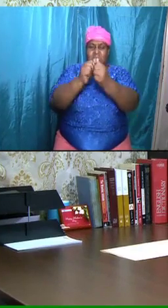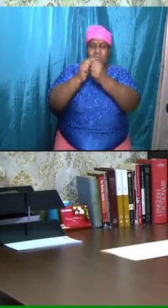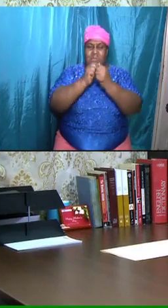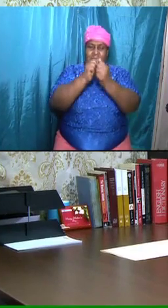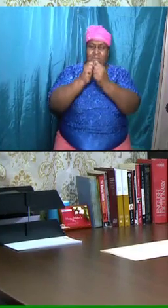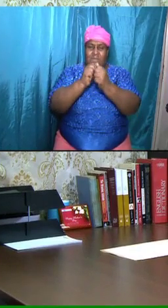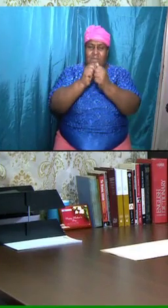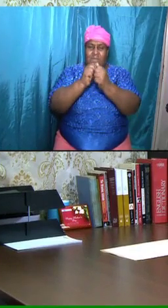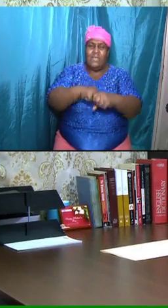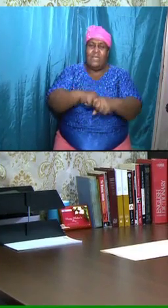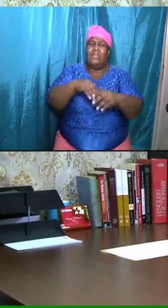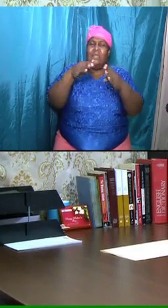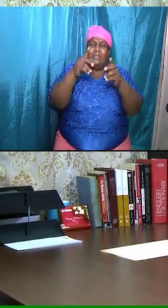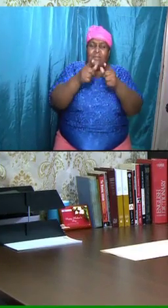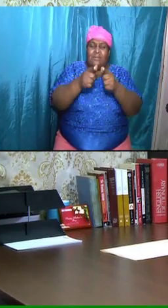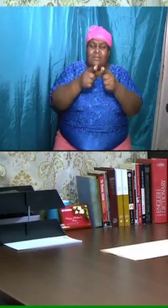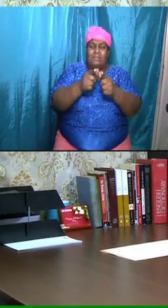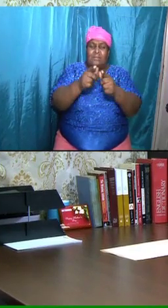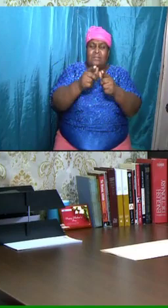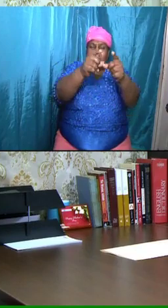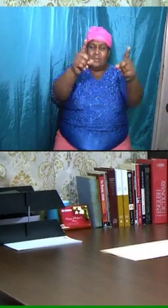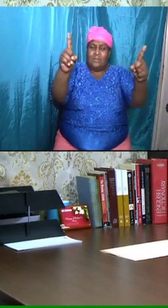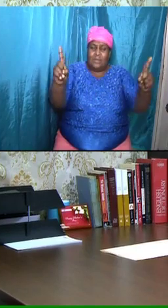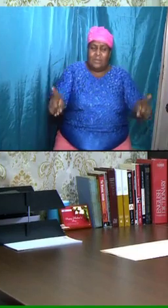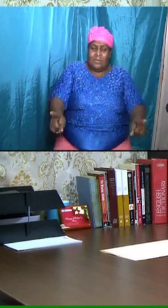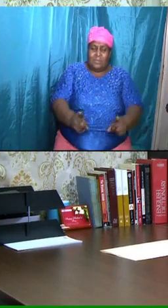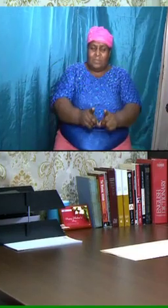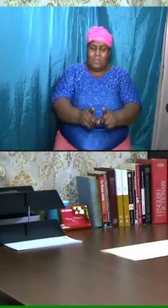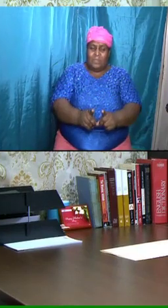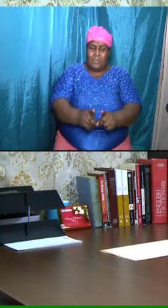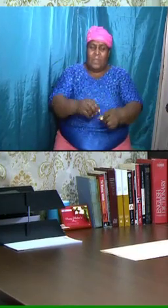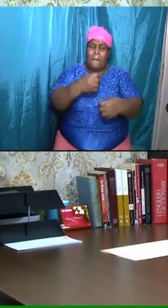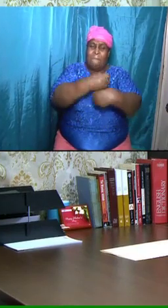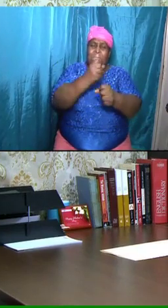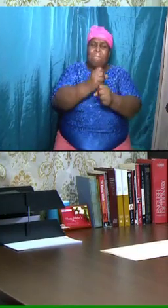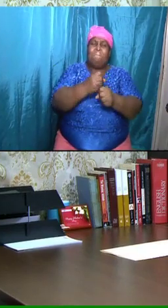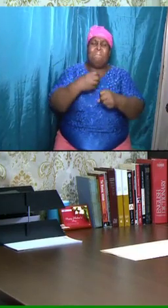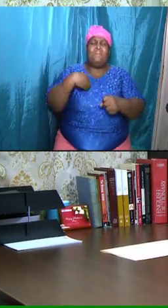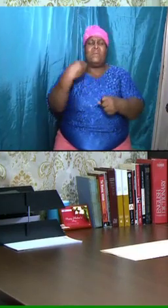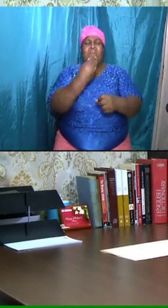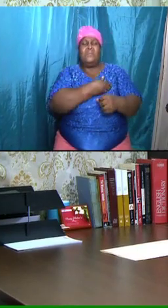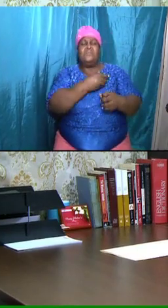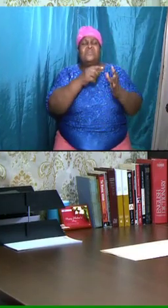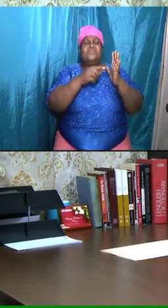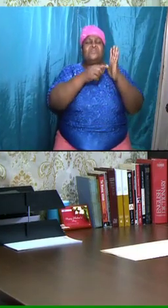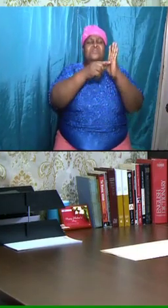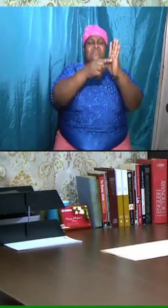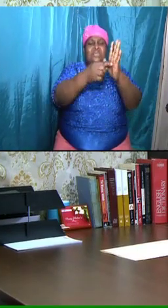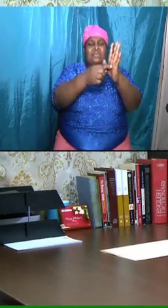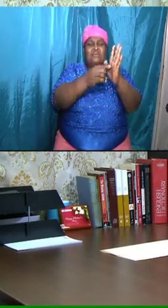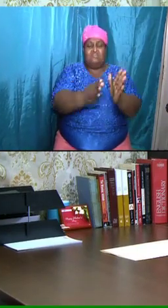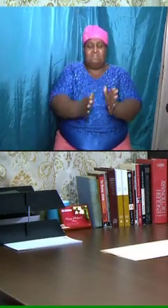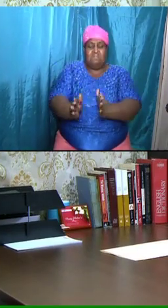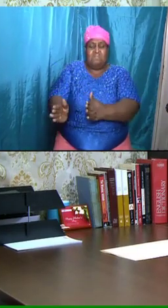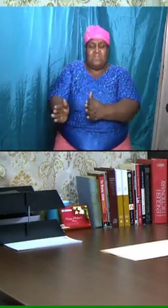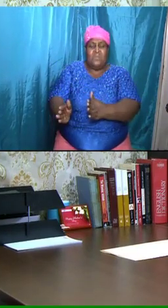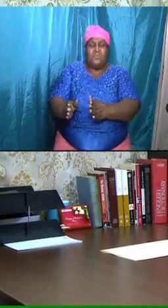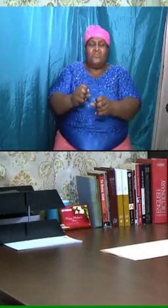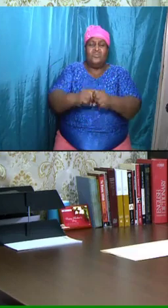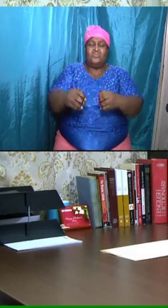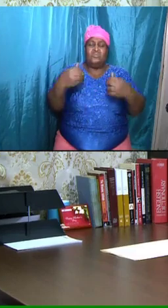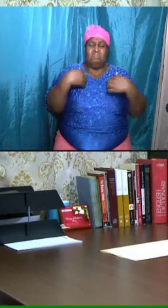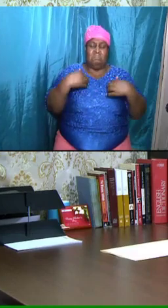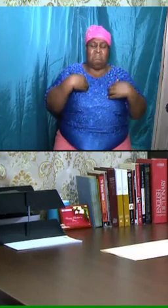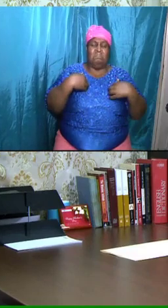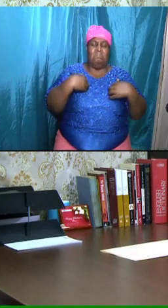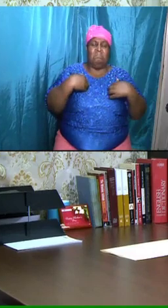that allows us to see the sequencing of the events so that we can have a better picture.